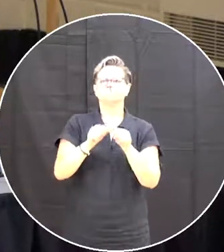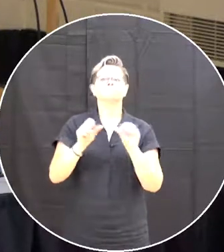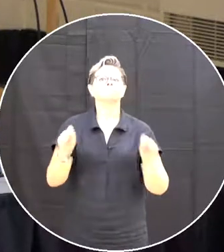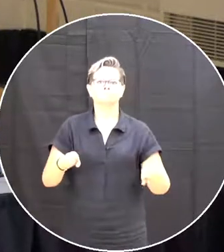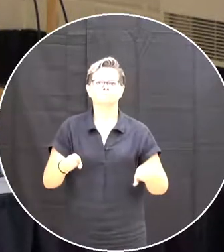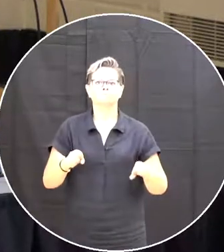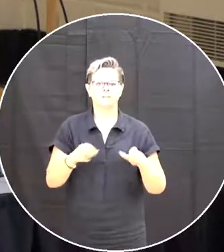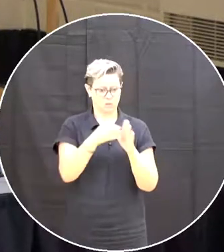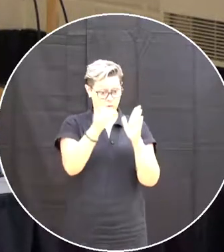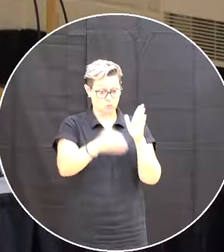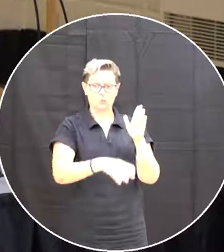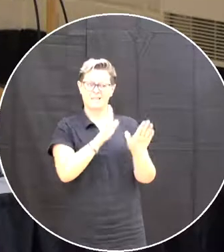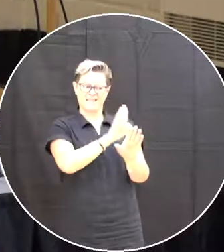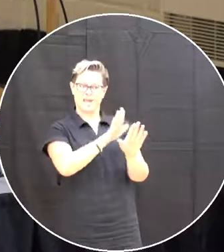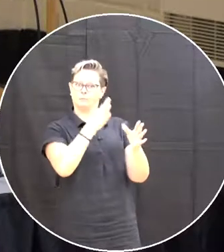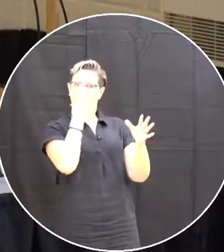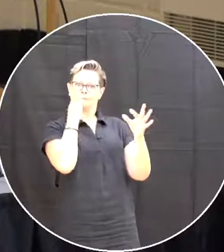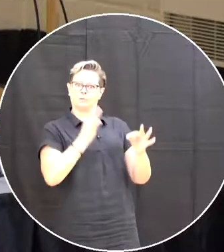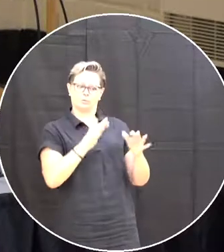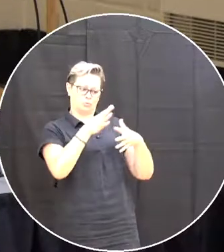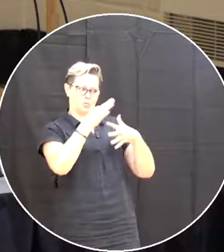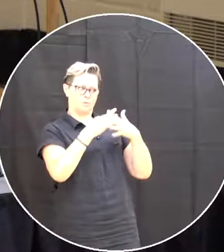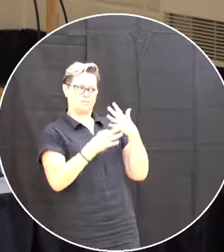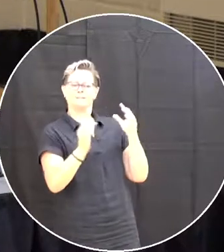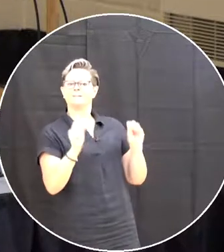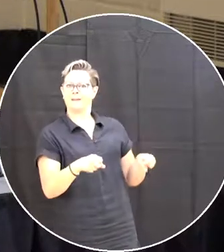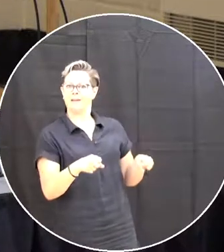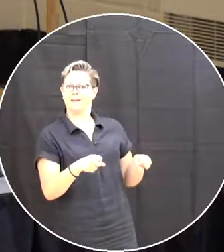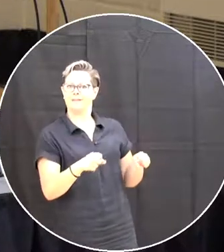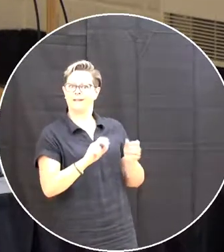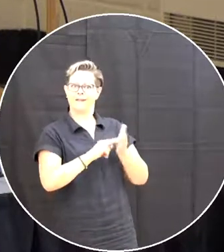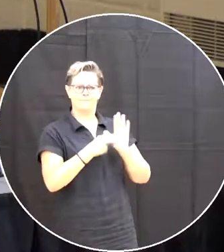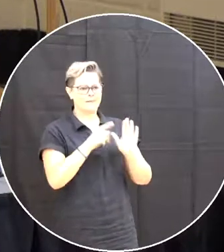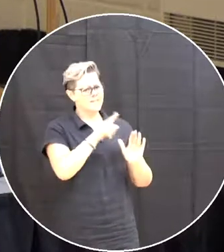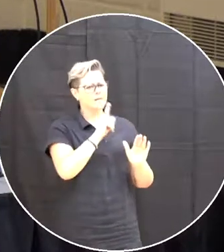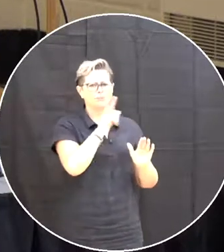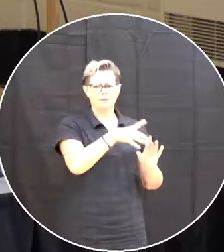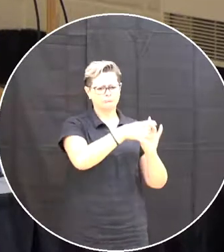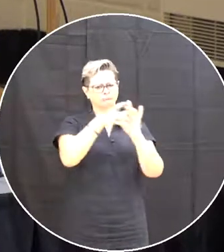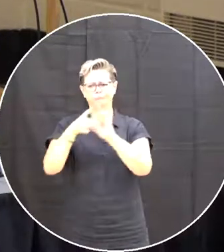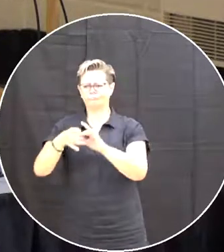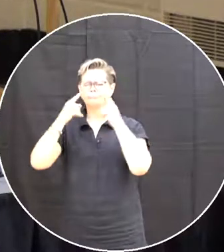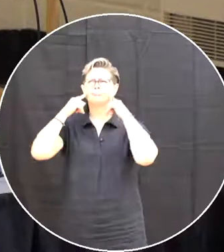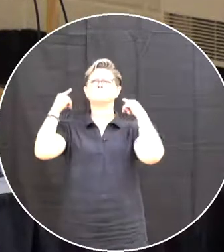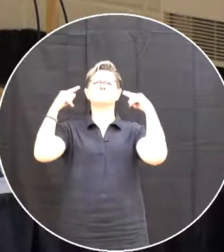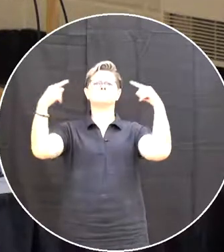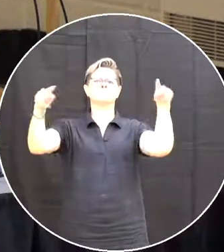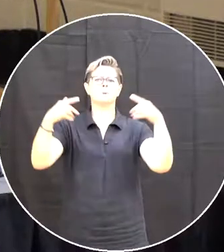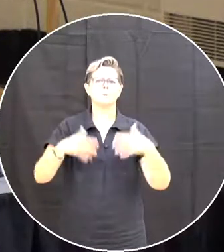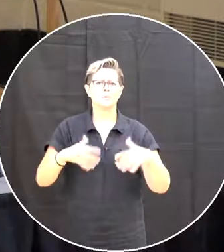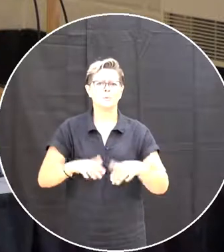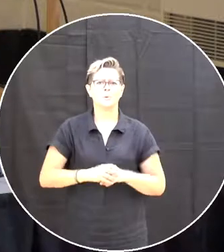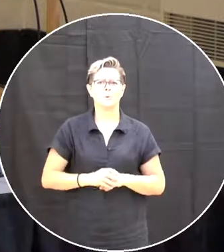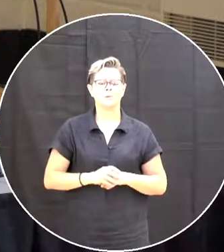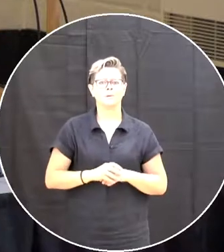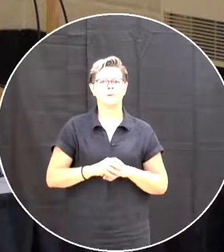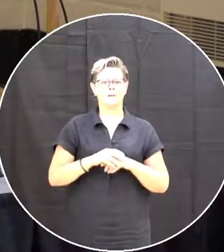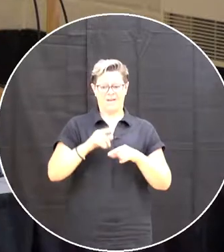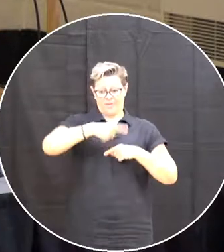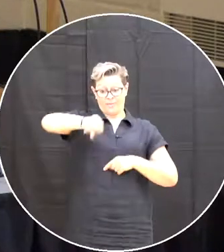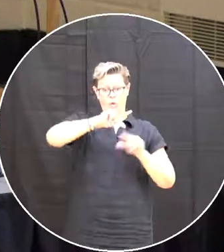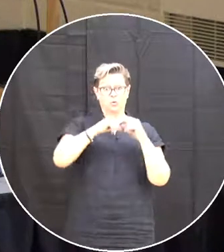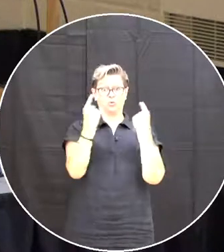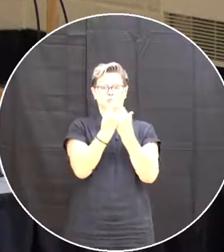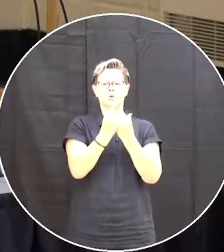Is so Integral To success That they collaborate On solving real world